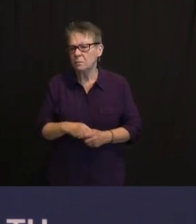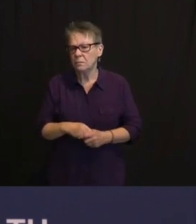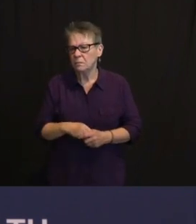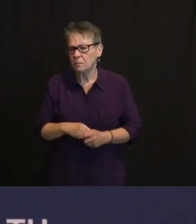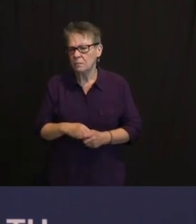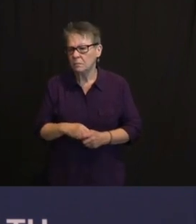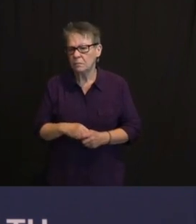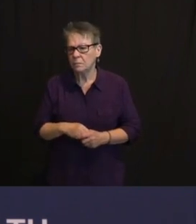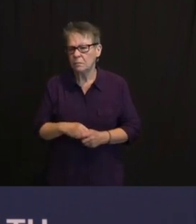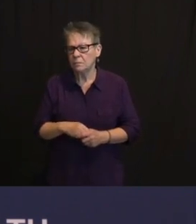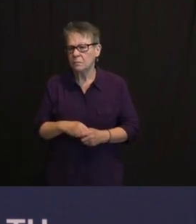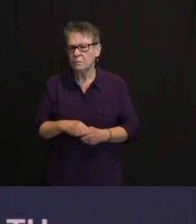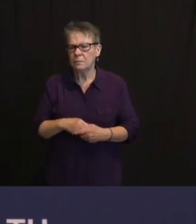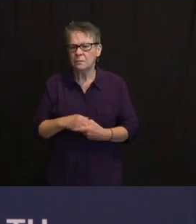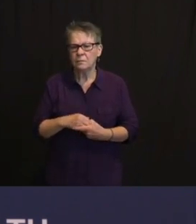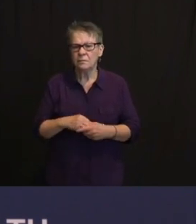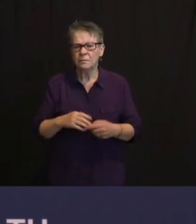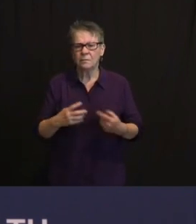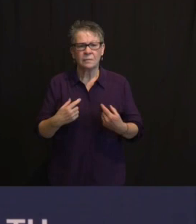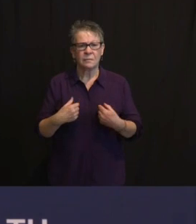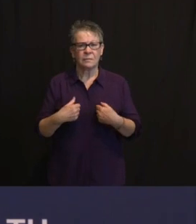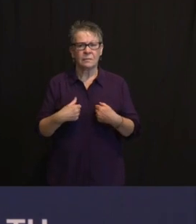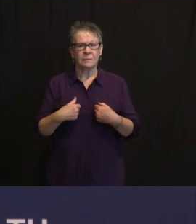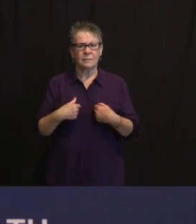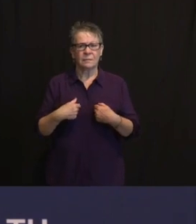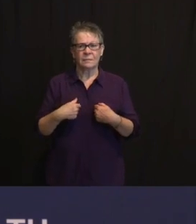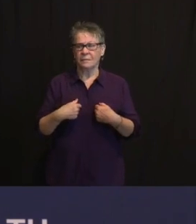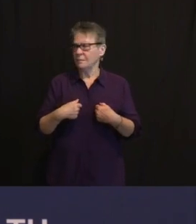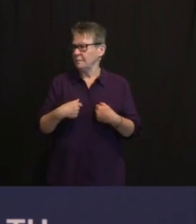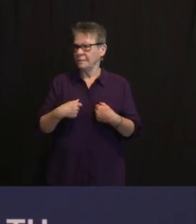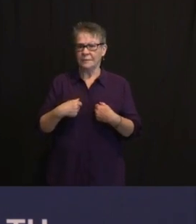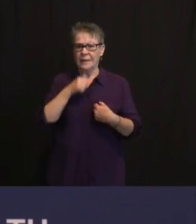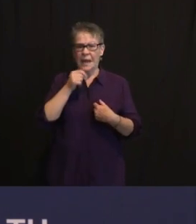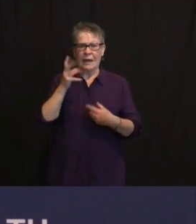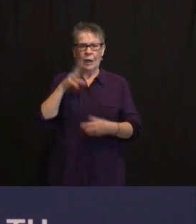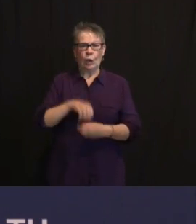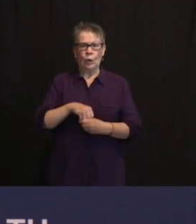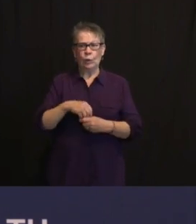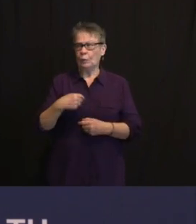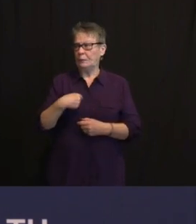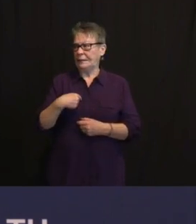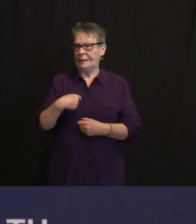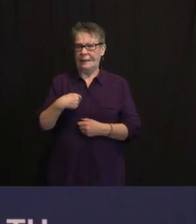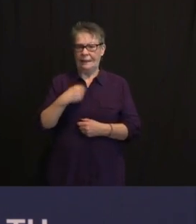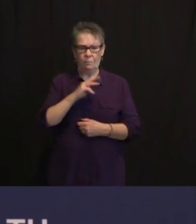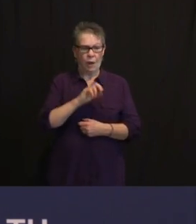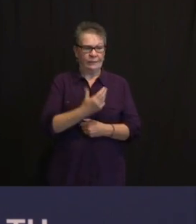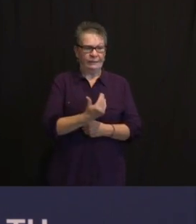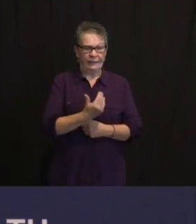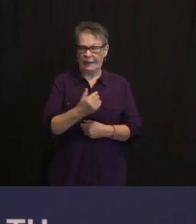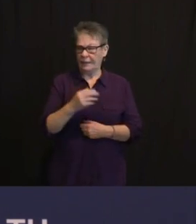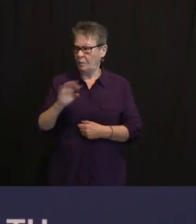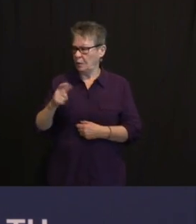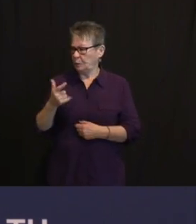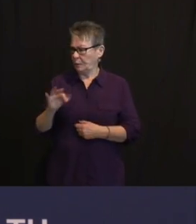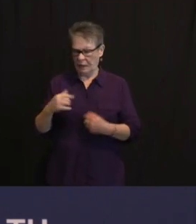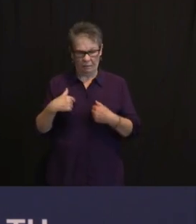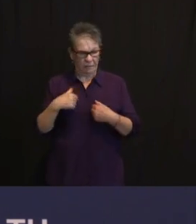AS JUDY SAID, I'VE BEEN USING MAY AS THAT TIME AS WELL. WE'RE NOW IN MARCH, THE IDES OF MARCH.